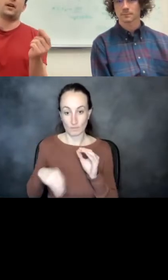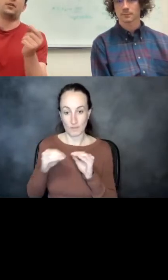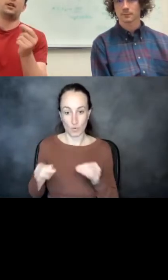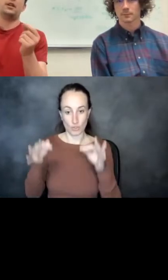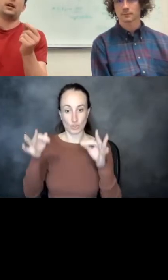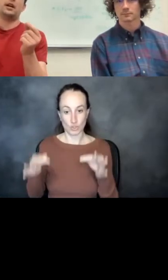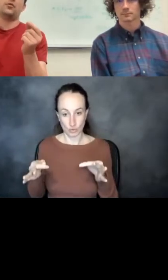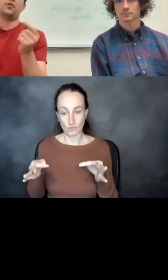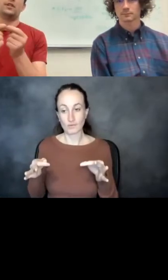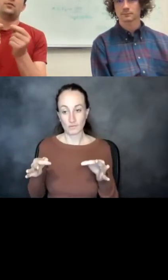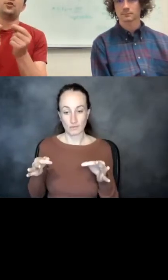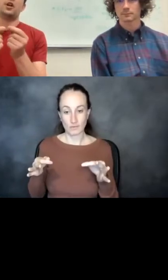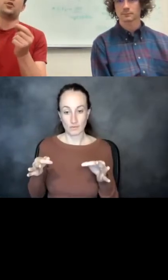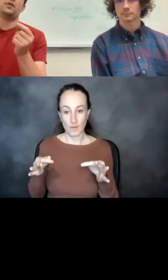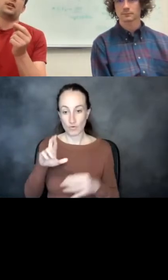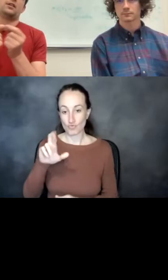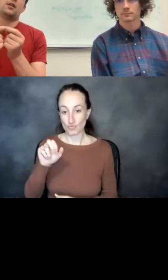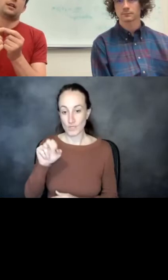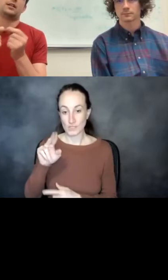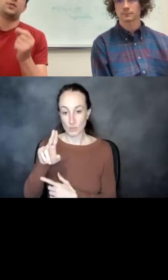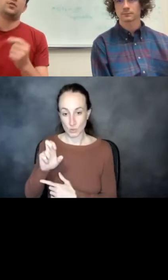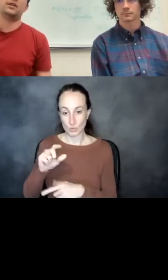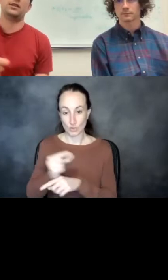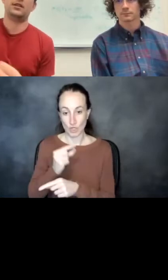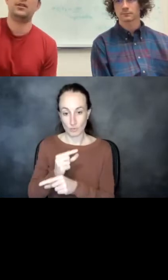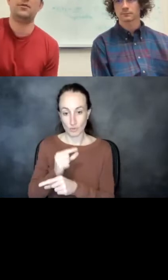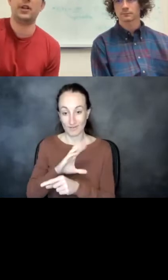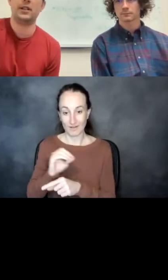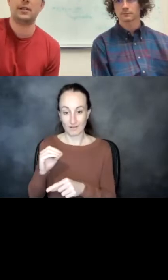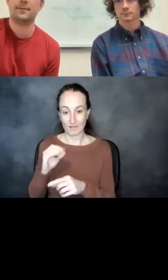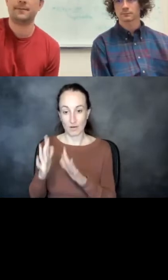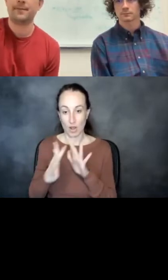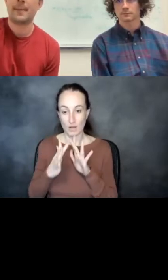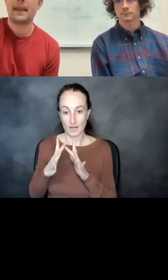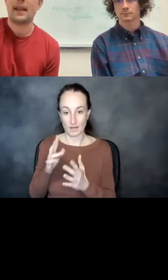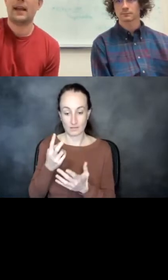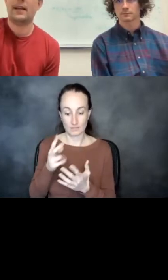about residue geometry and contacts between the two chains. And